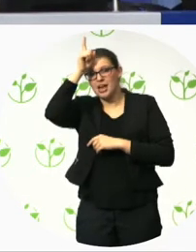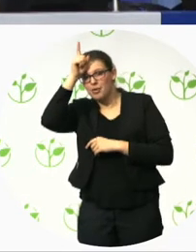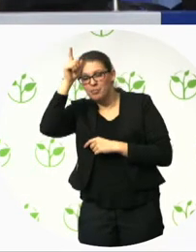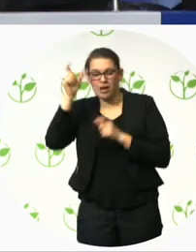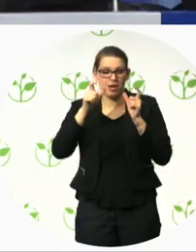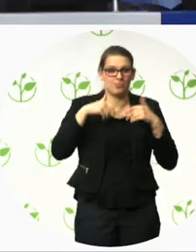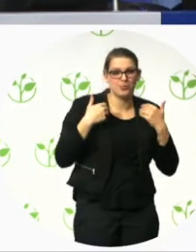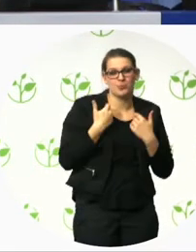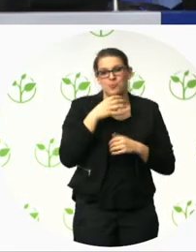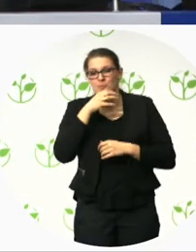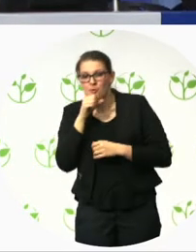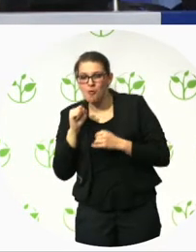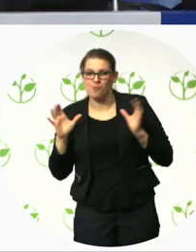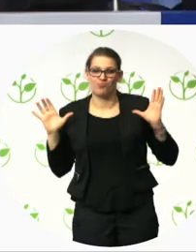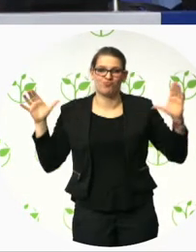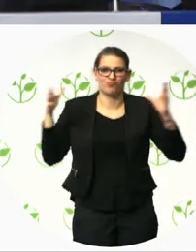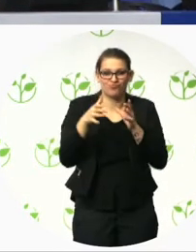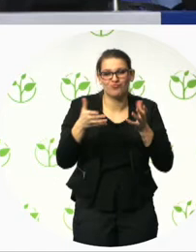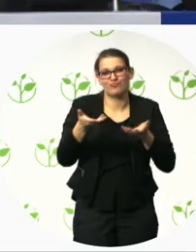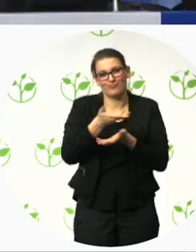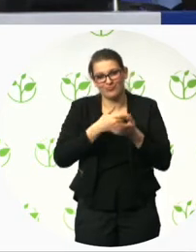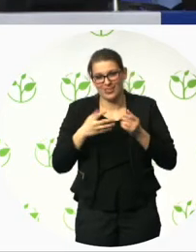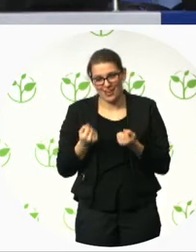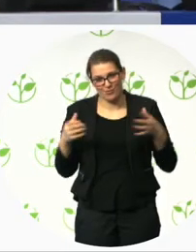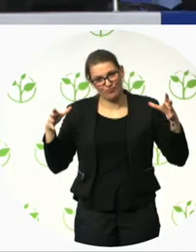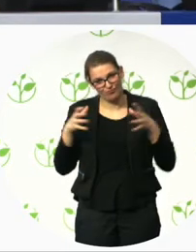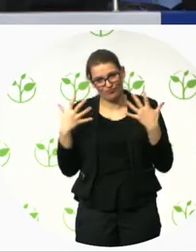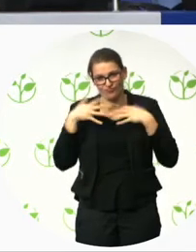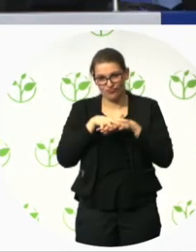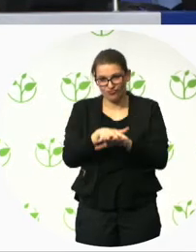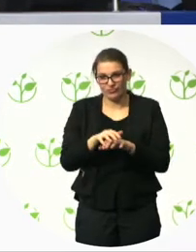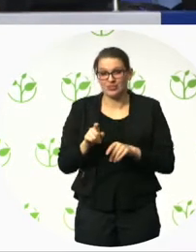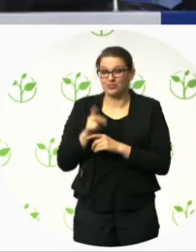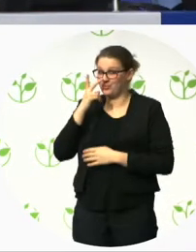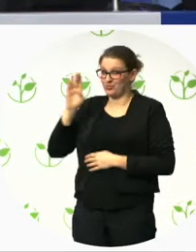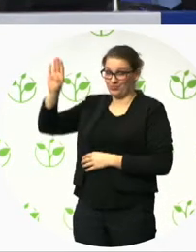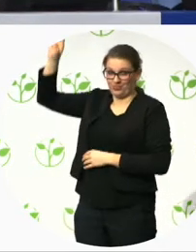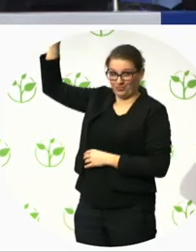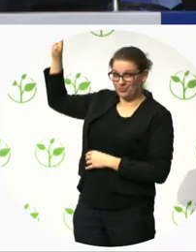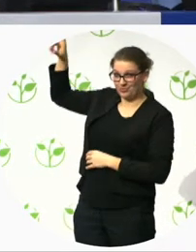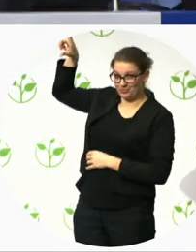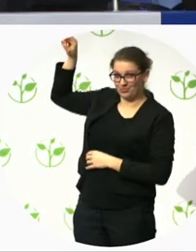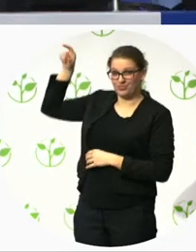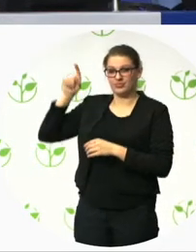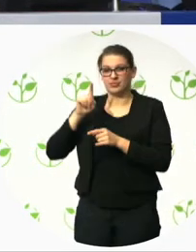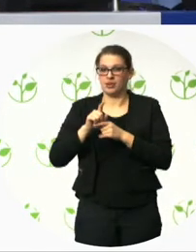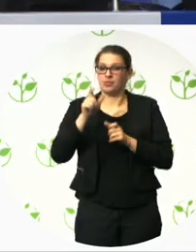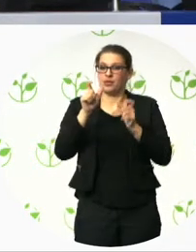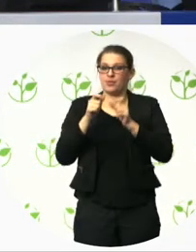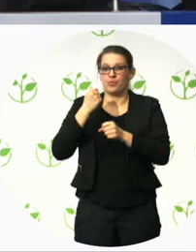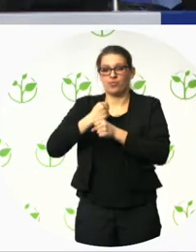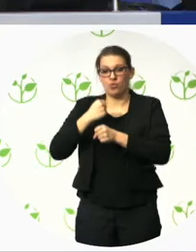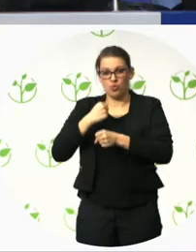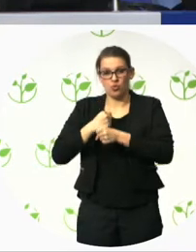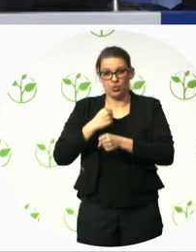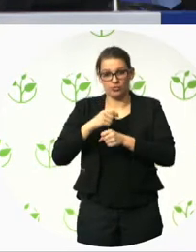uh, work. And, um, on the picture on the bottom right you can see people trying out